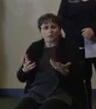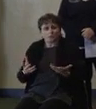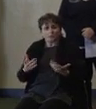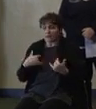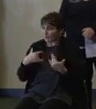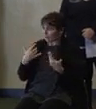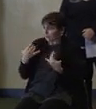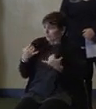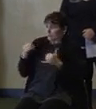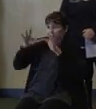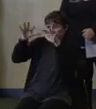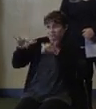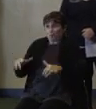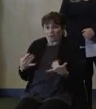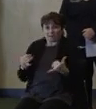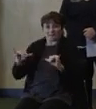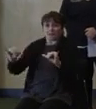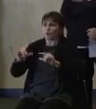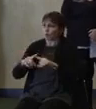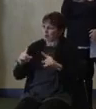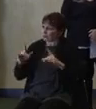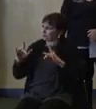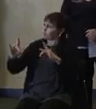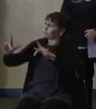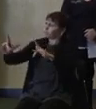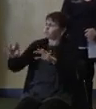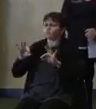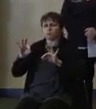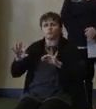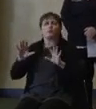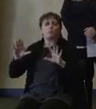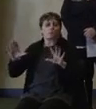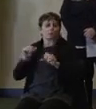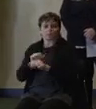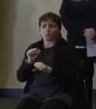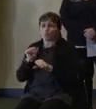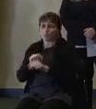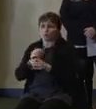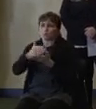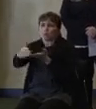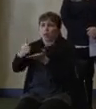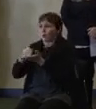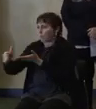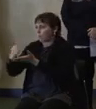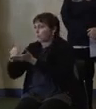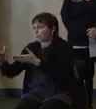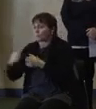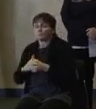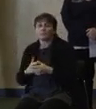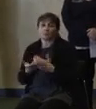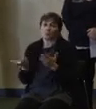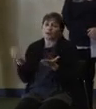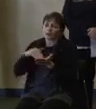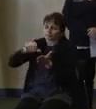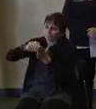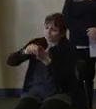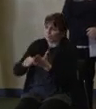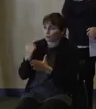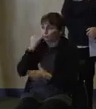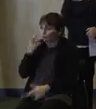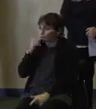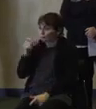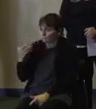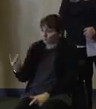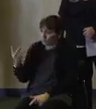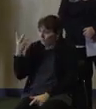is still ongoing is an extraordinary accomplishment. Hats off to the team. And again, folks, if you don't have to be out today, don't go out.